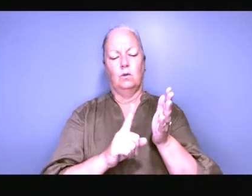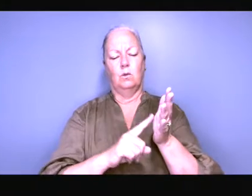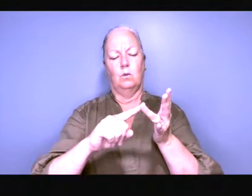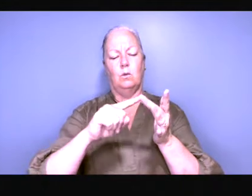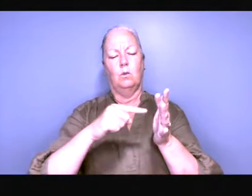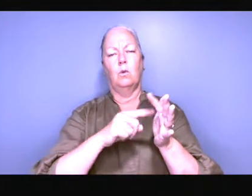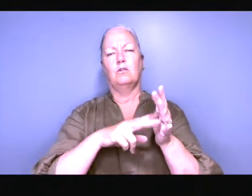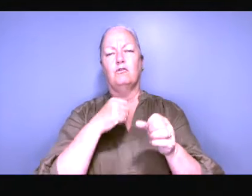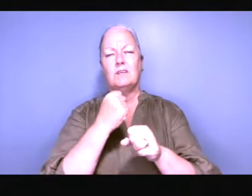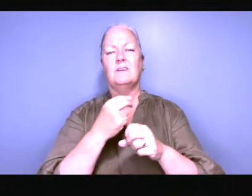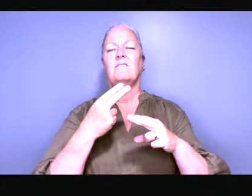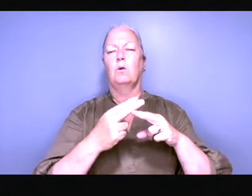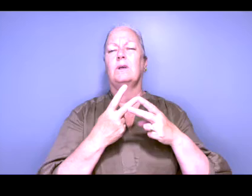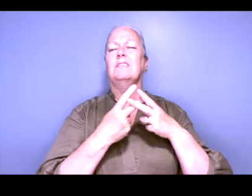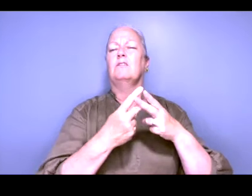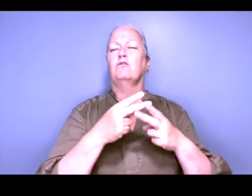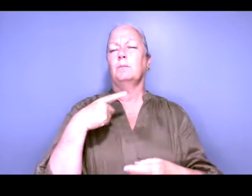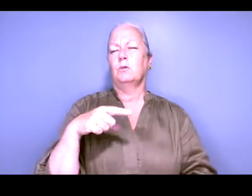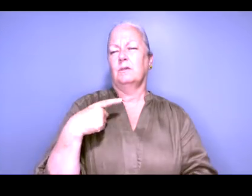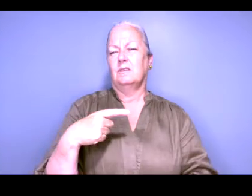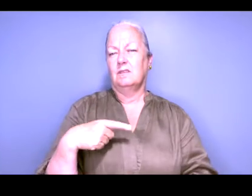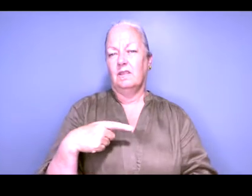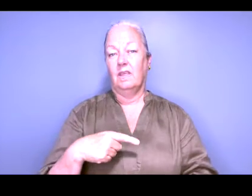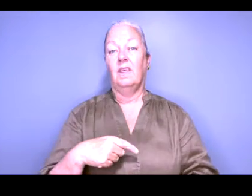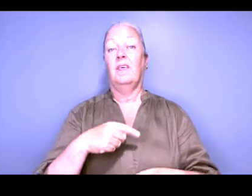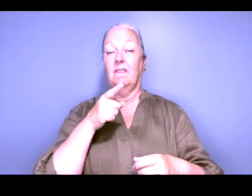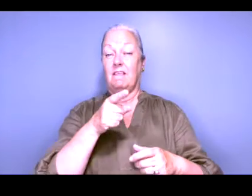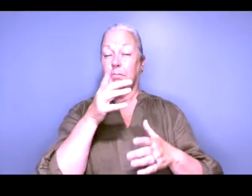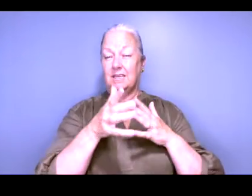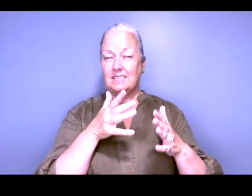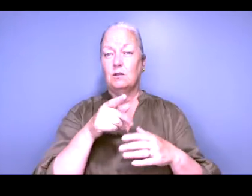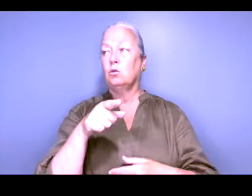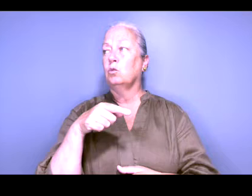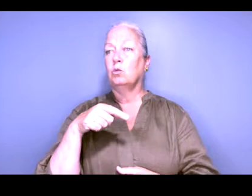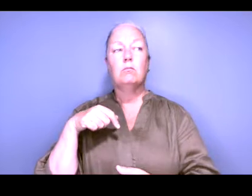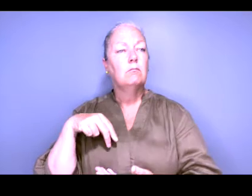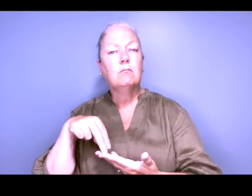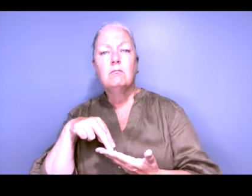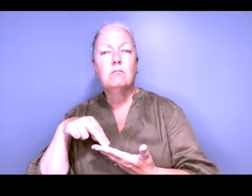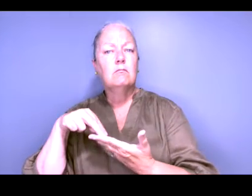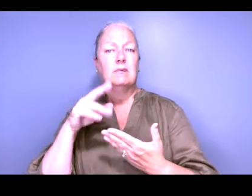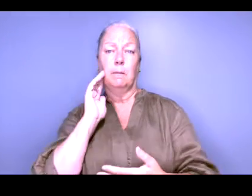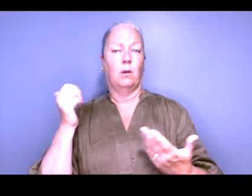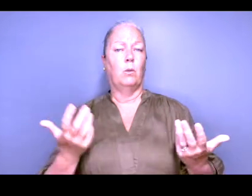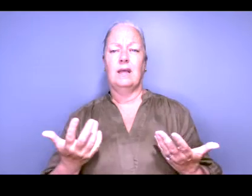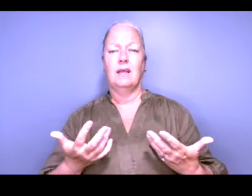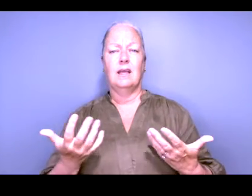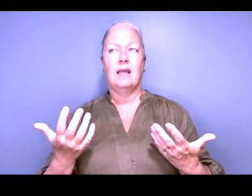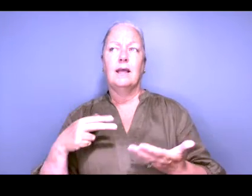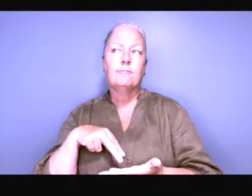years or so was what called loitering for homosexual purposes that basically meant